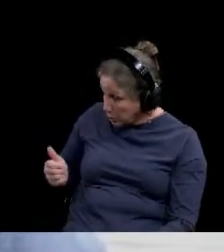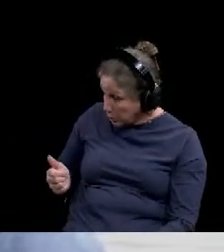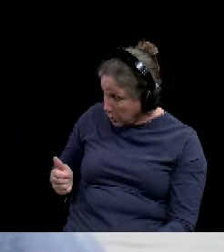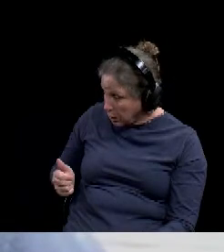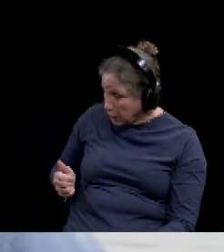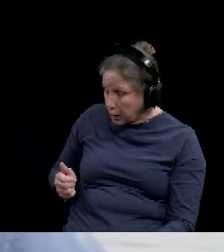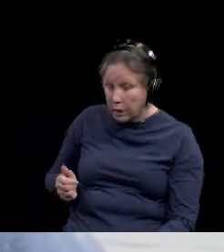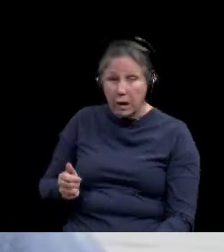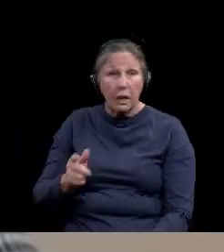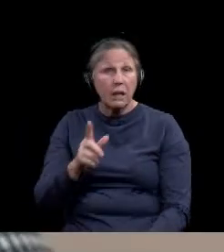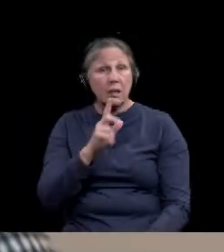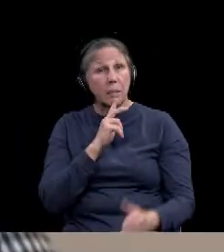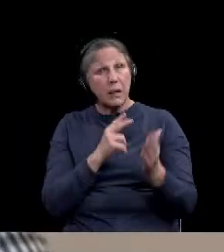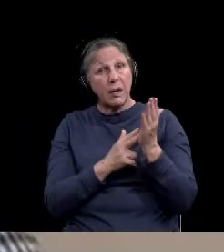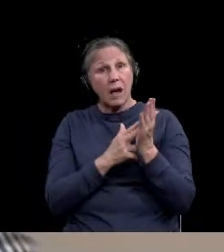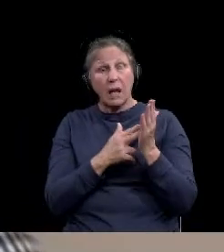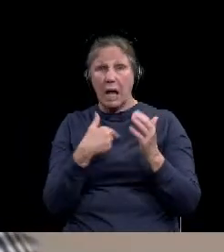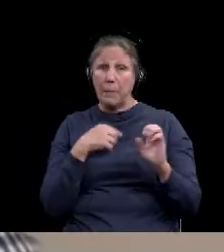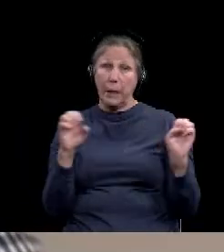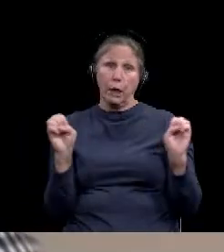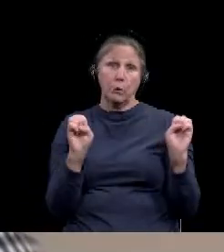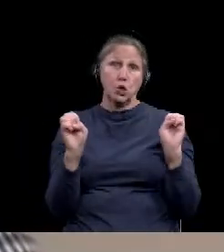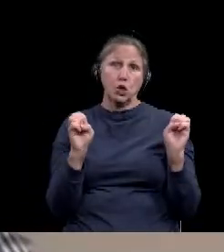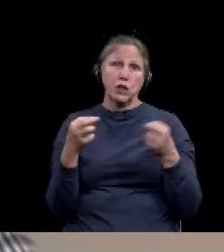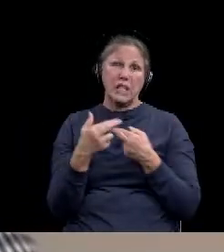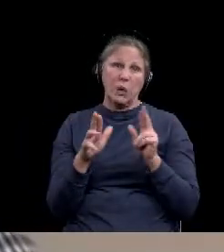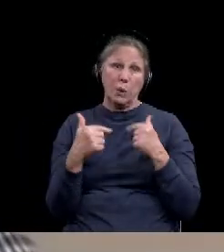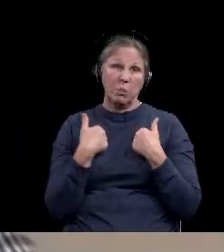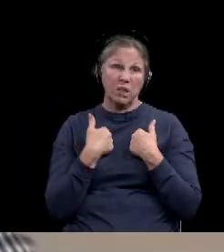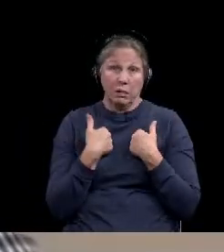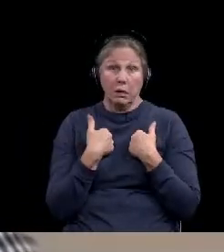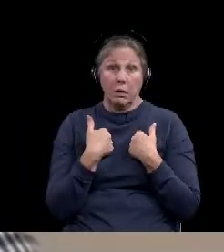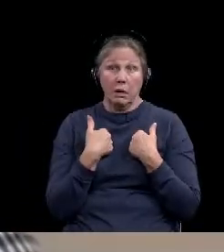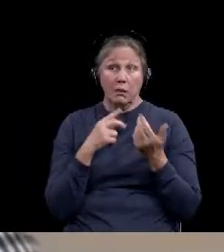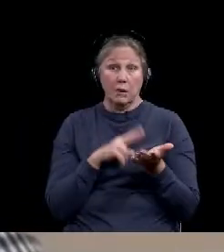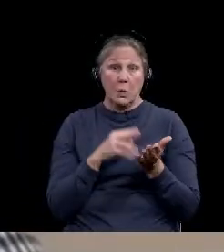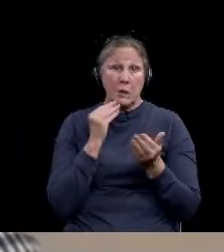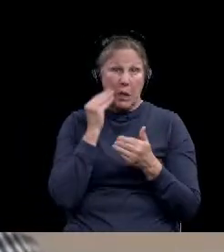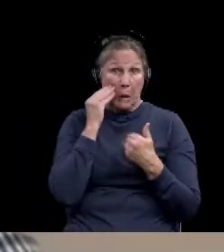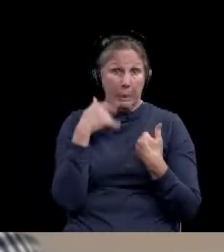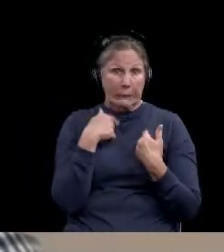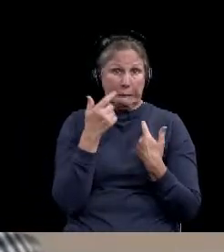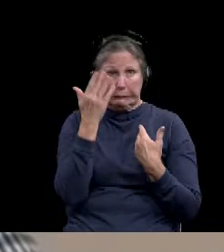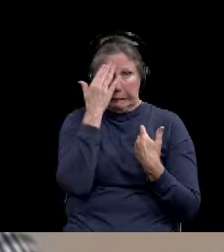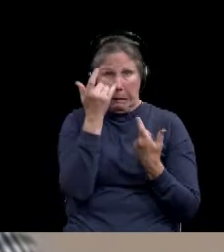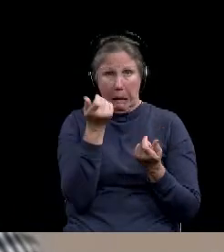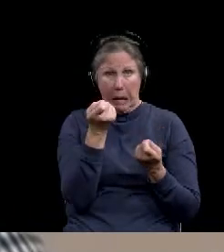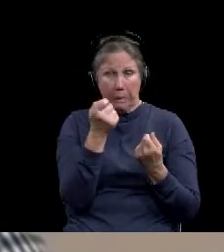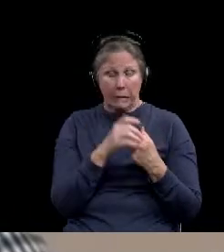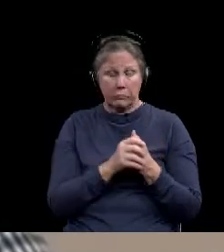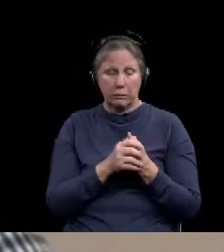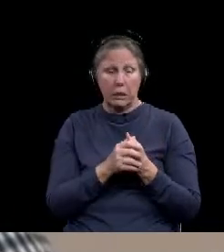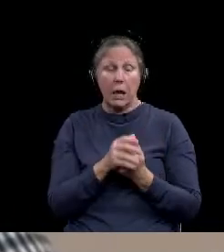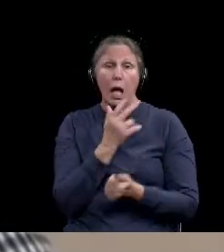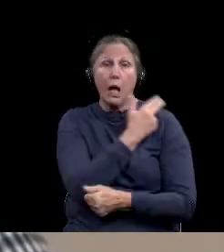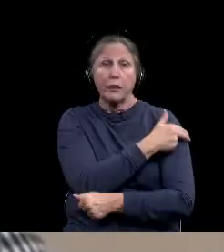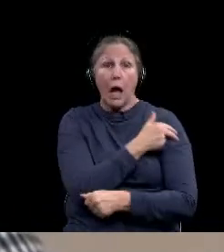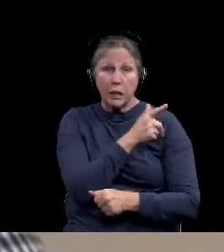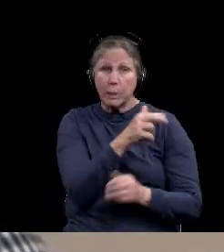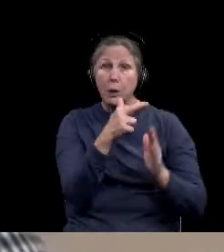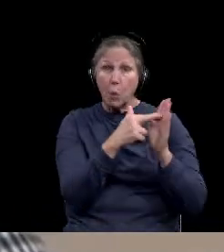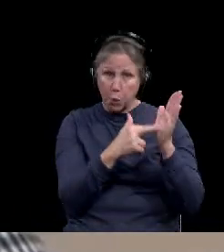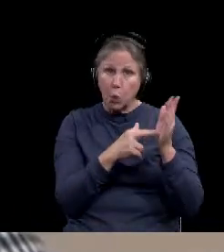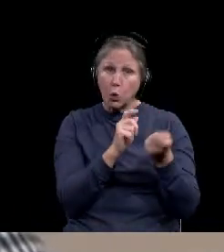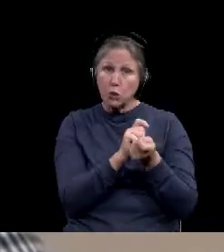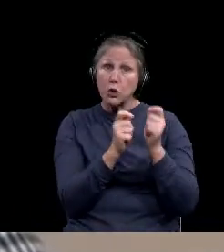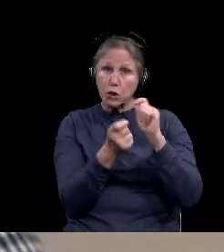I will be honest as an emergency physician, I don't know a whole lot about any of the nursing homes. I do know, um, our hospital guidelines have changed some as far as,